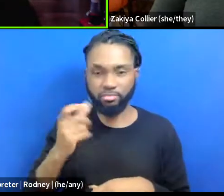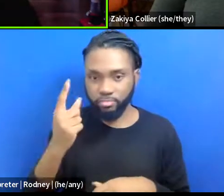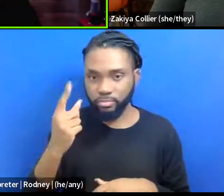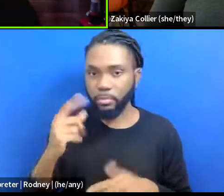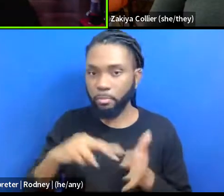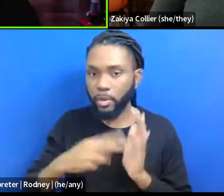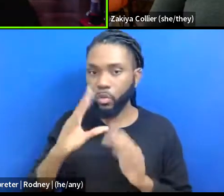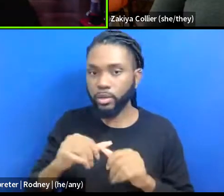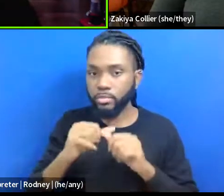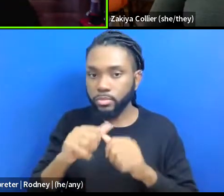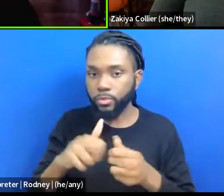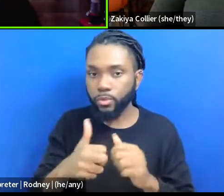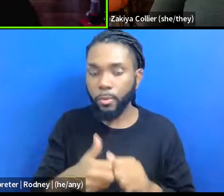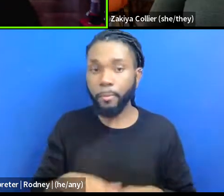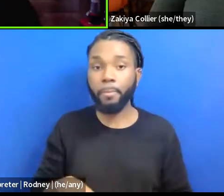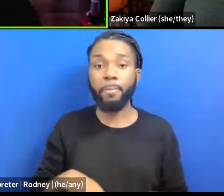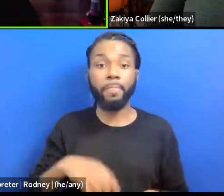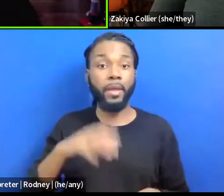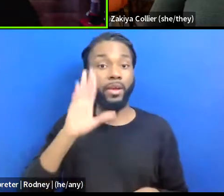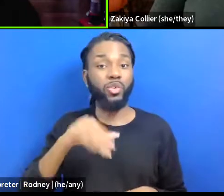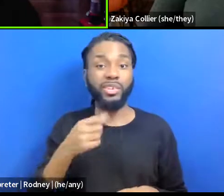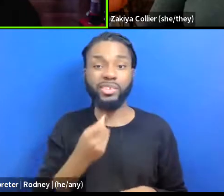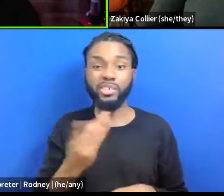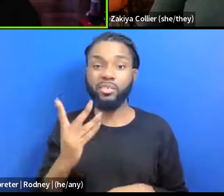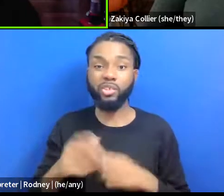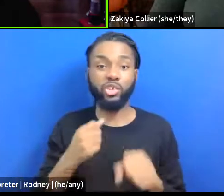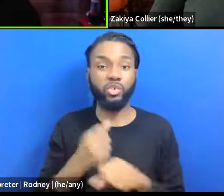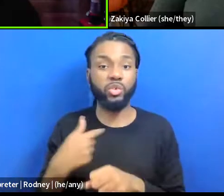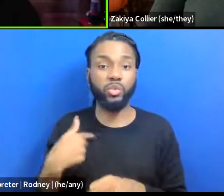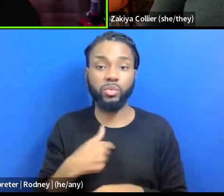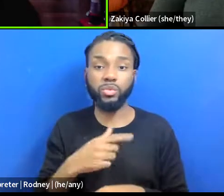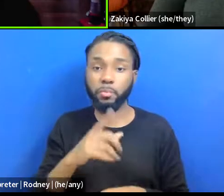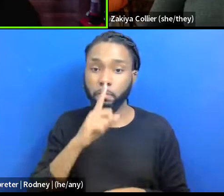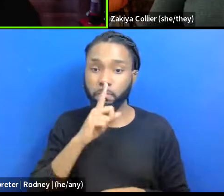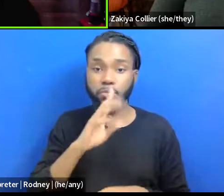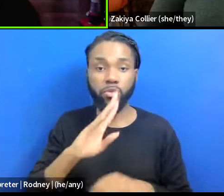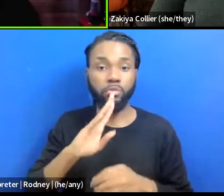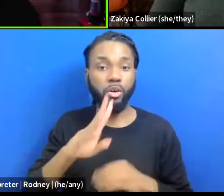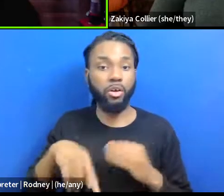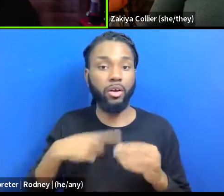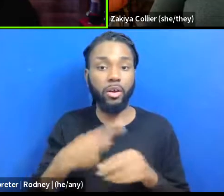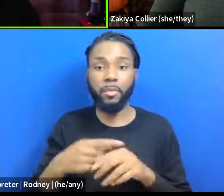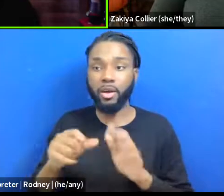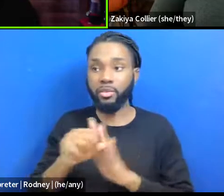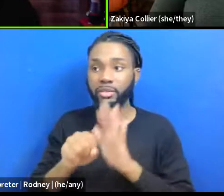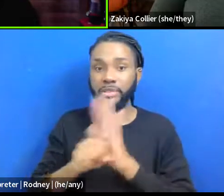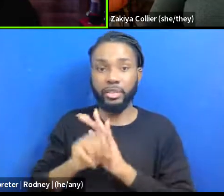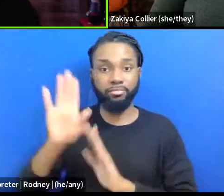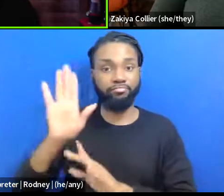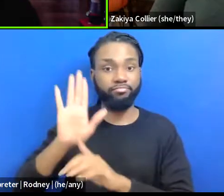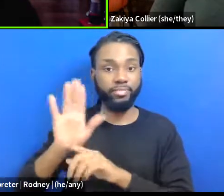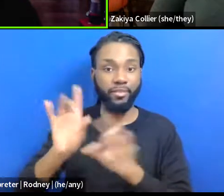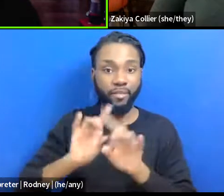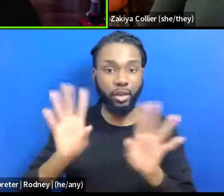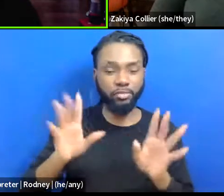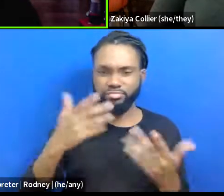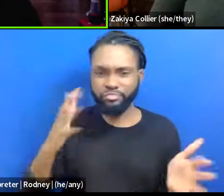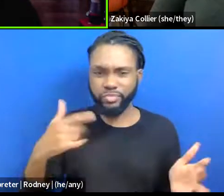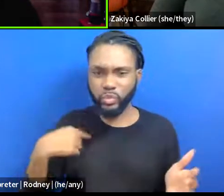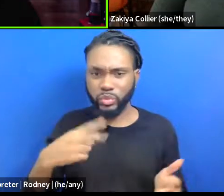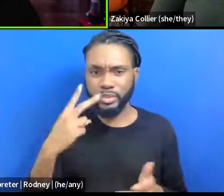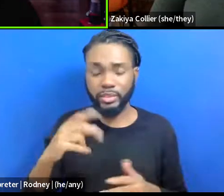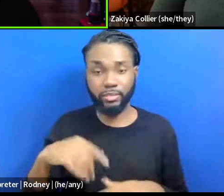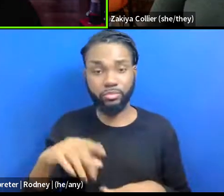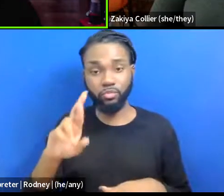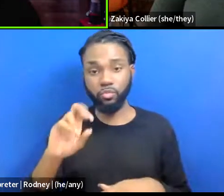of years ago, we weren't talking about, um, state sanctioned violence, even though we all had saw the Rodney King video and we